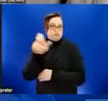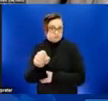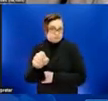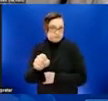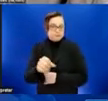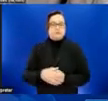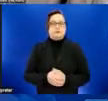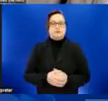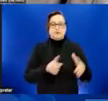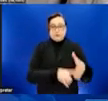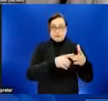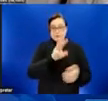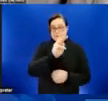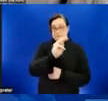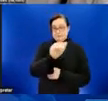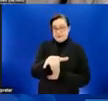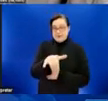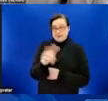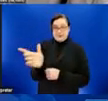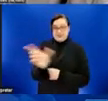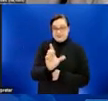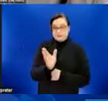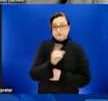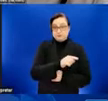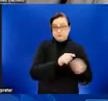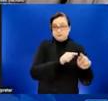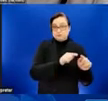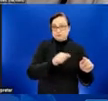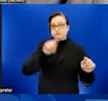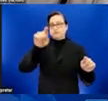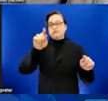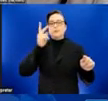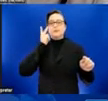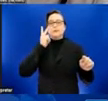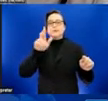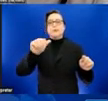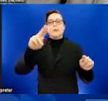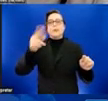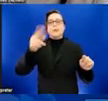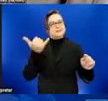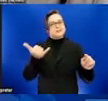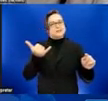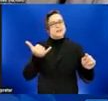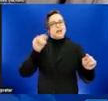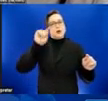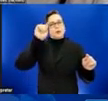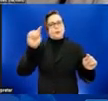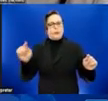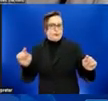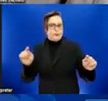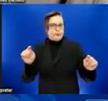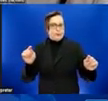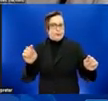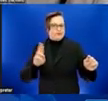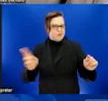started in May on the left side of the graph, peaked throughout the month of August, and have started to decline over the last month on the right